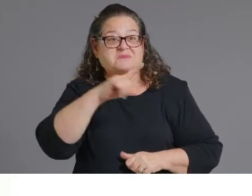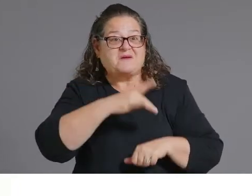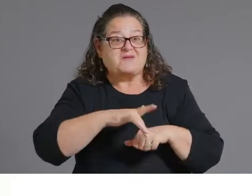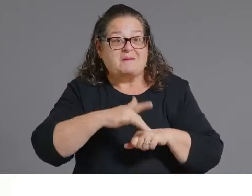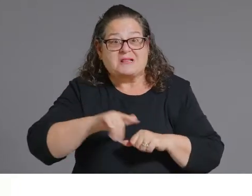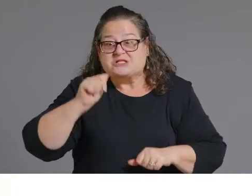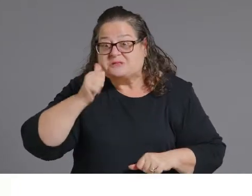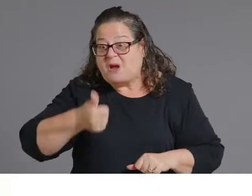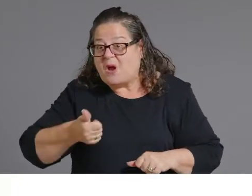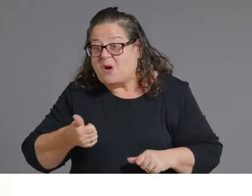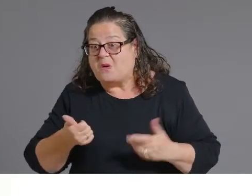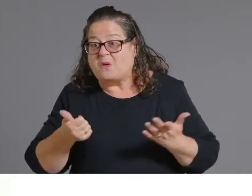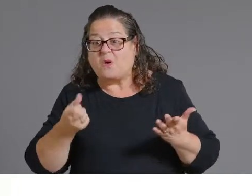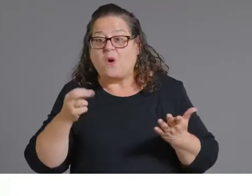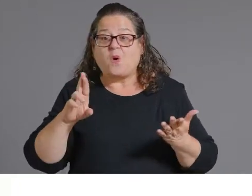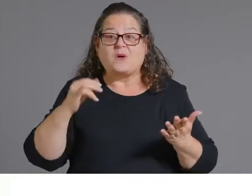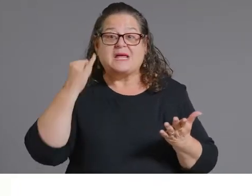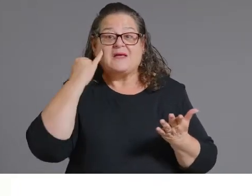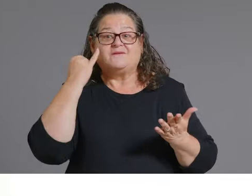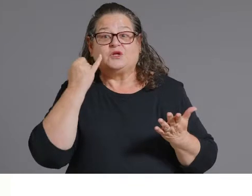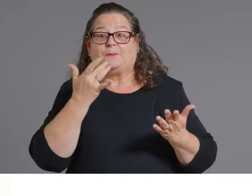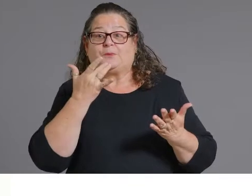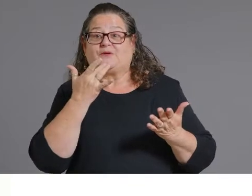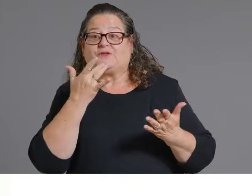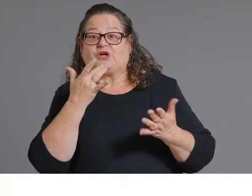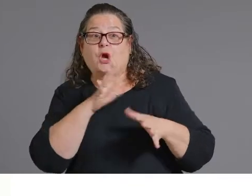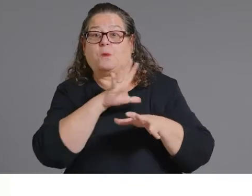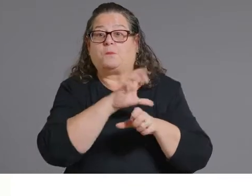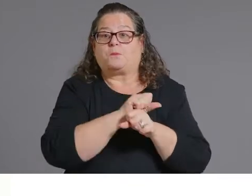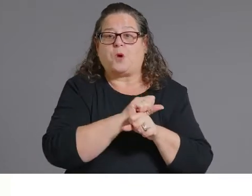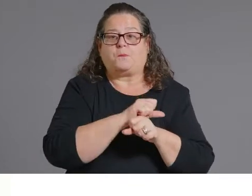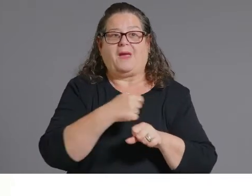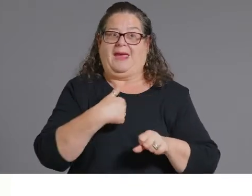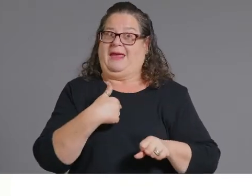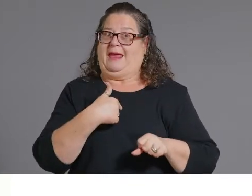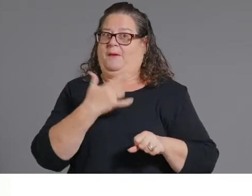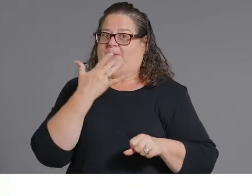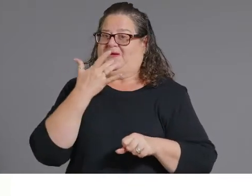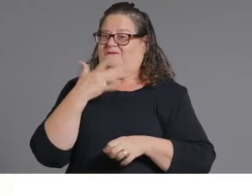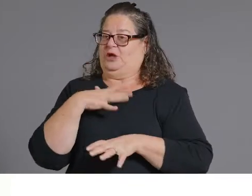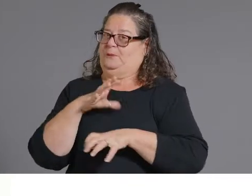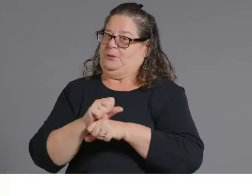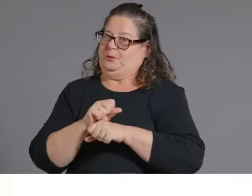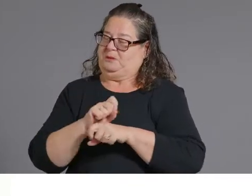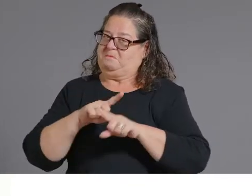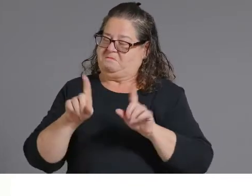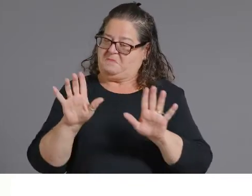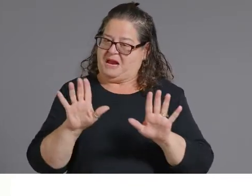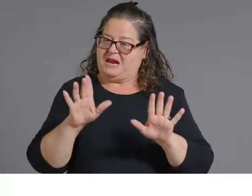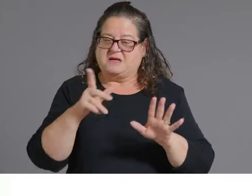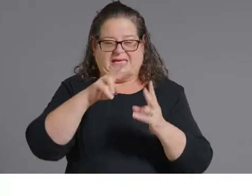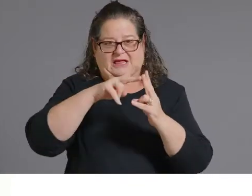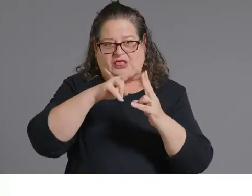me and that makes you feel better. I always like to have appointments so both of those are available but we would love to see everybody down there